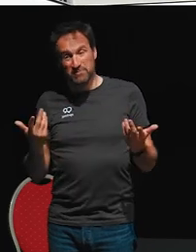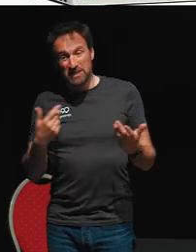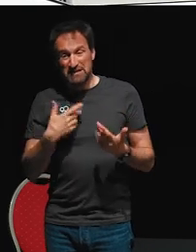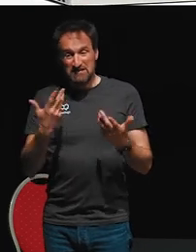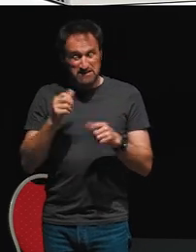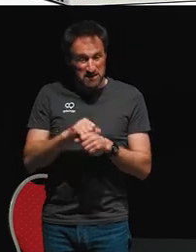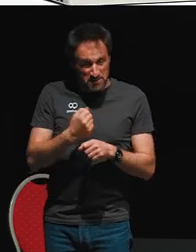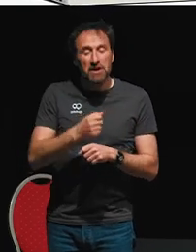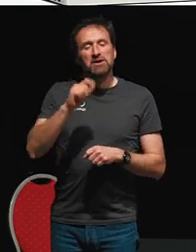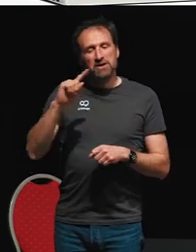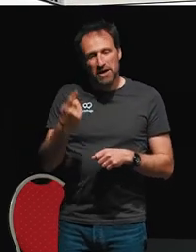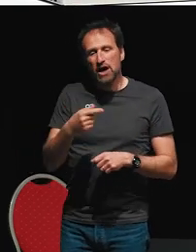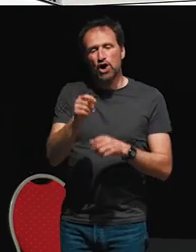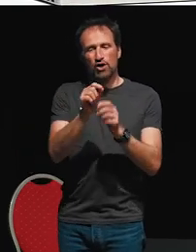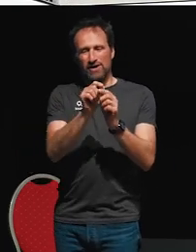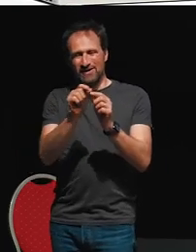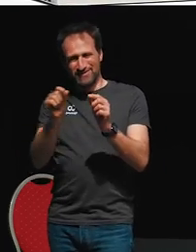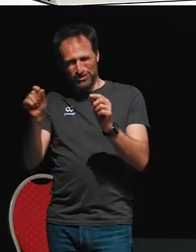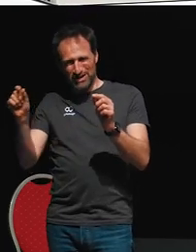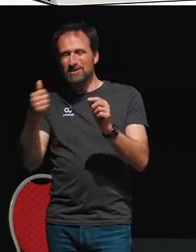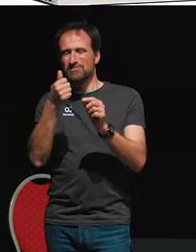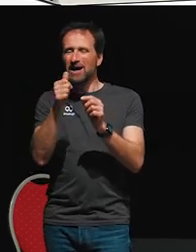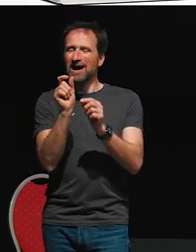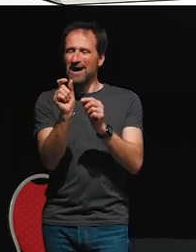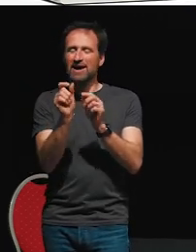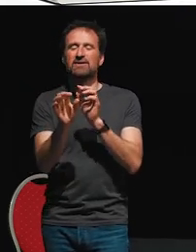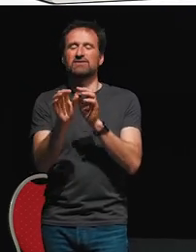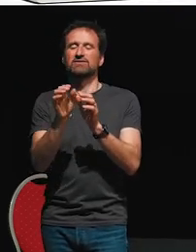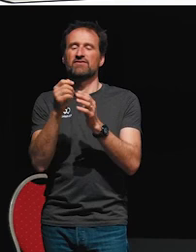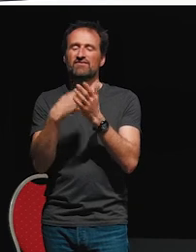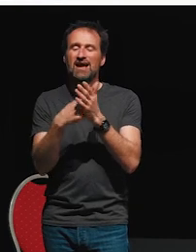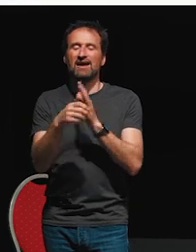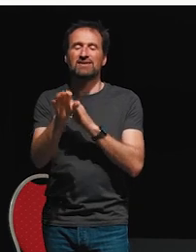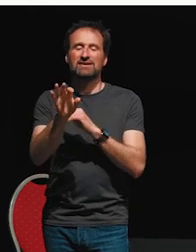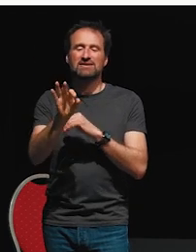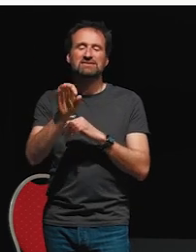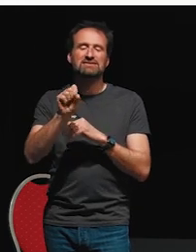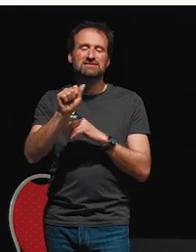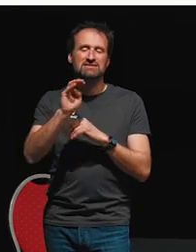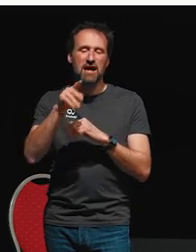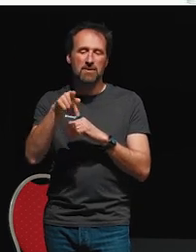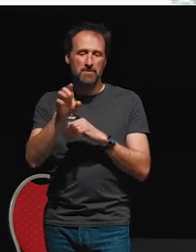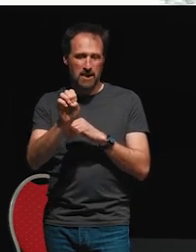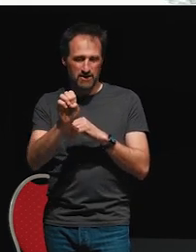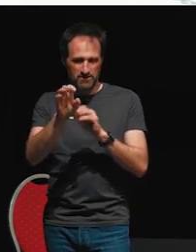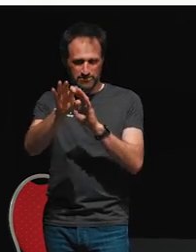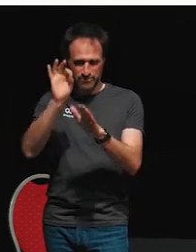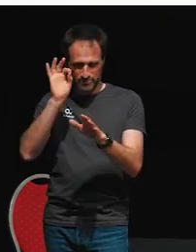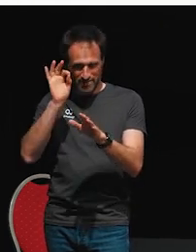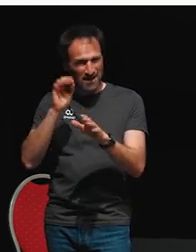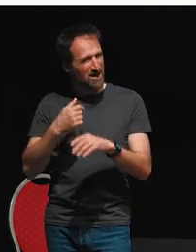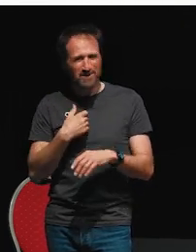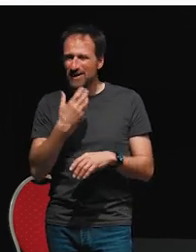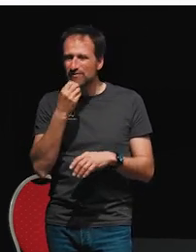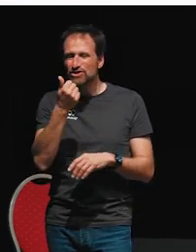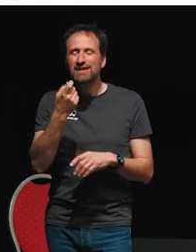a value from the stream, hold it, and then emit it at some point in the future. What I want is a subject. So